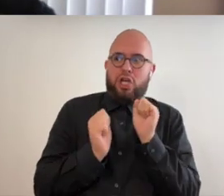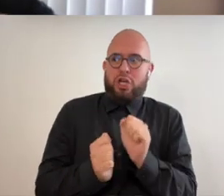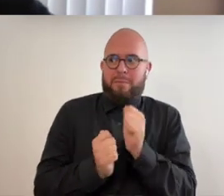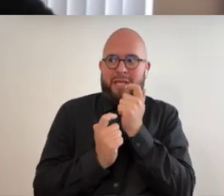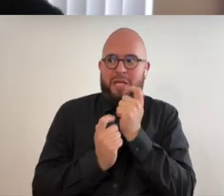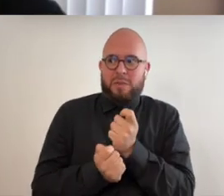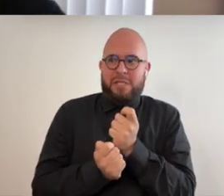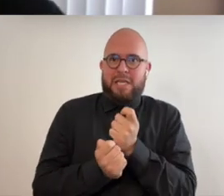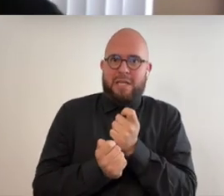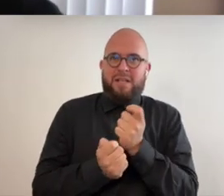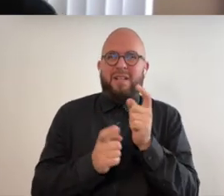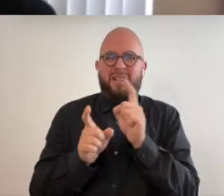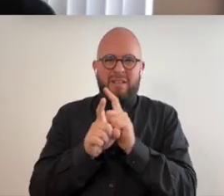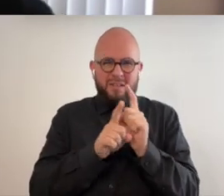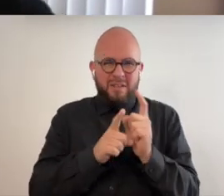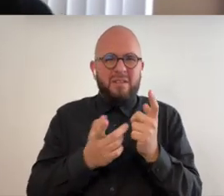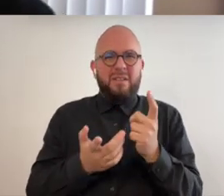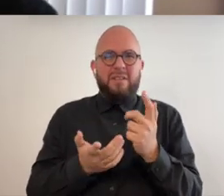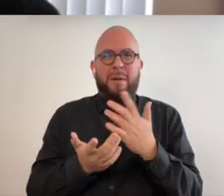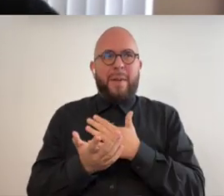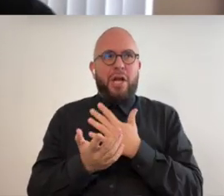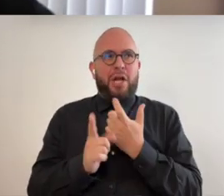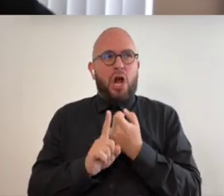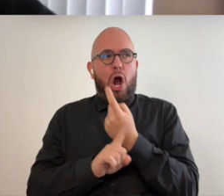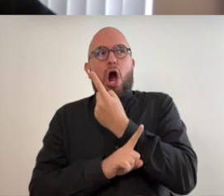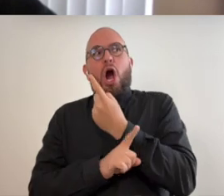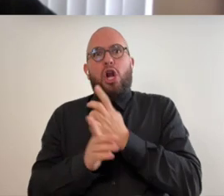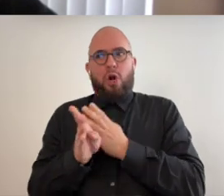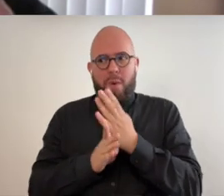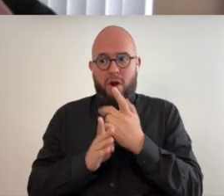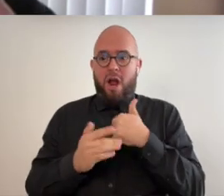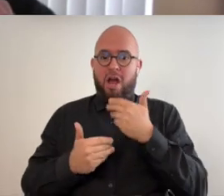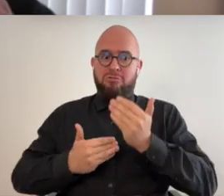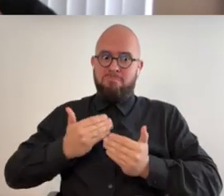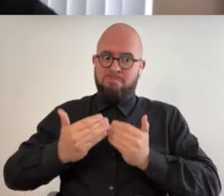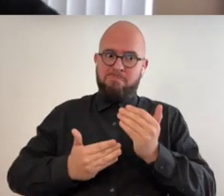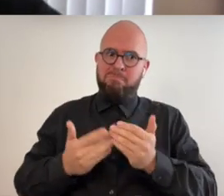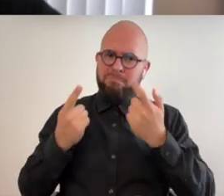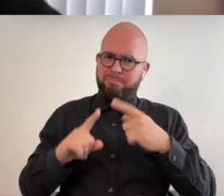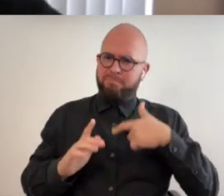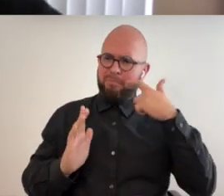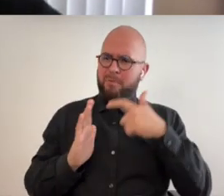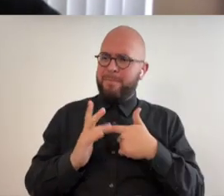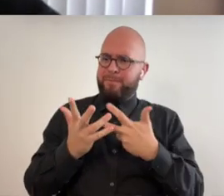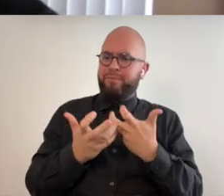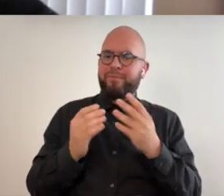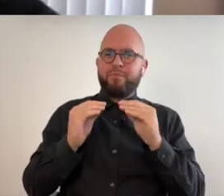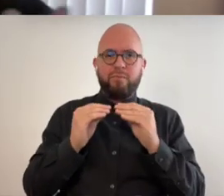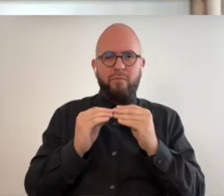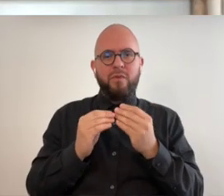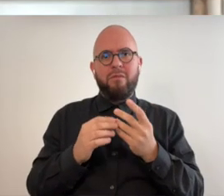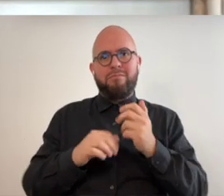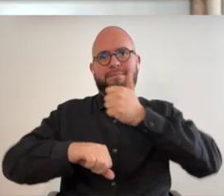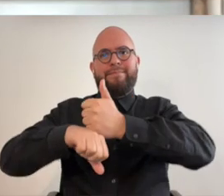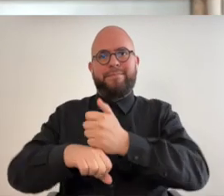as i've progressed in my rather odd career i'm wanting to do more installation work